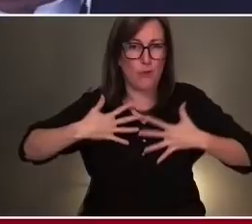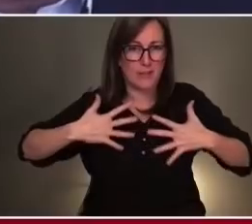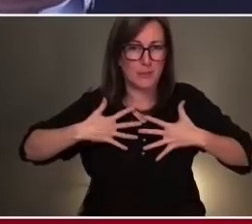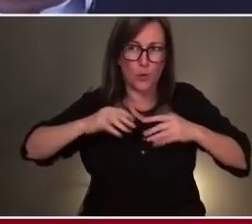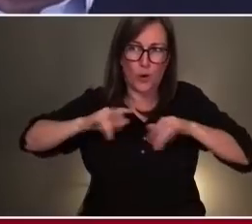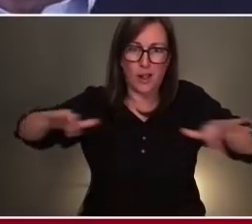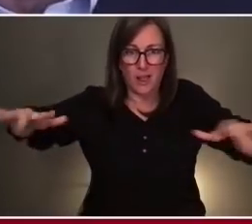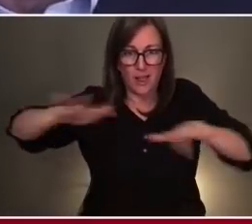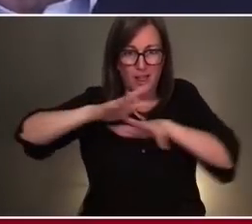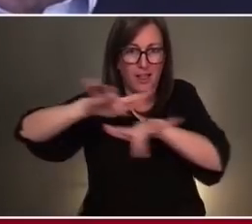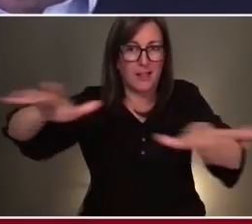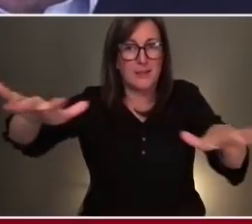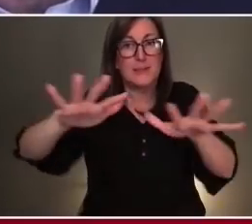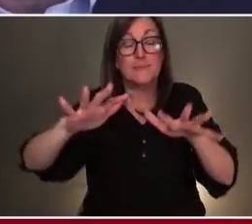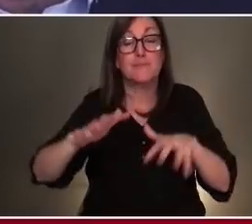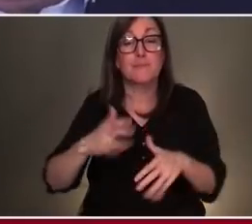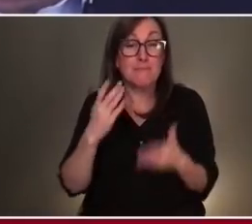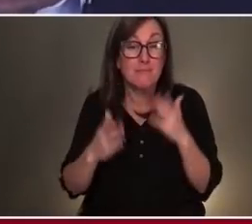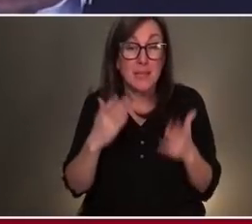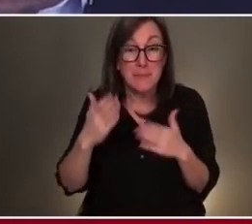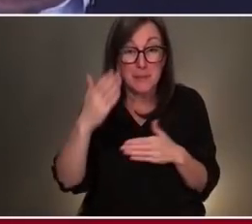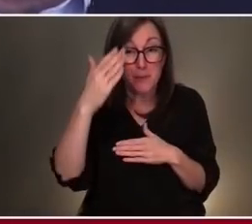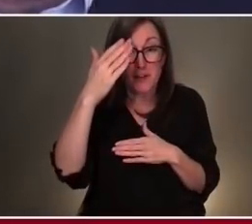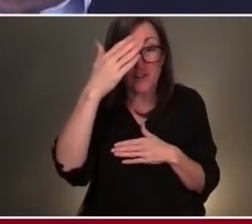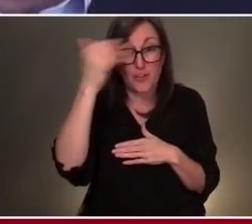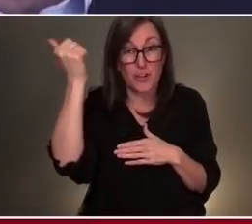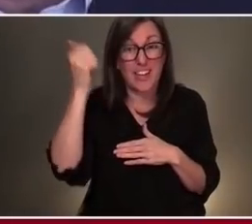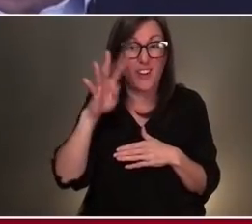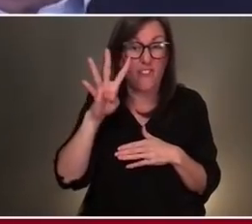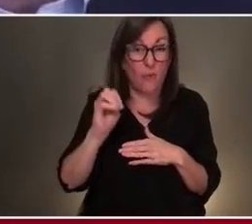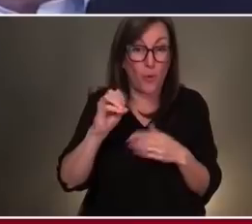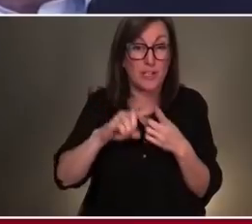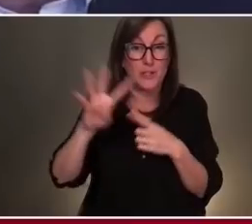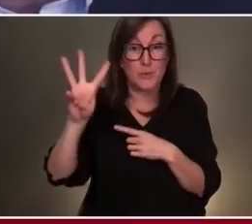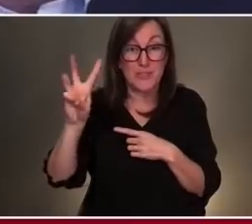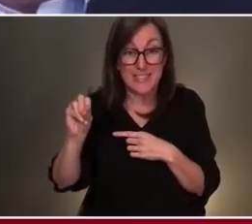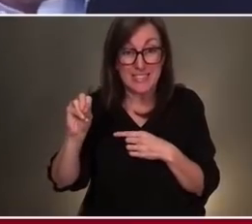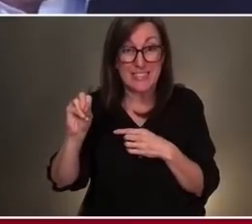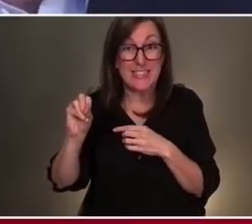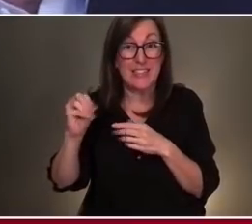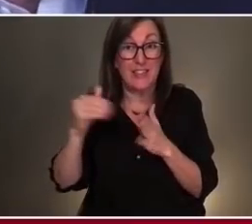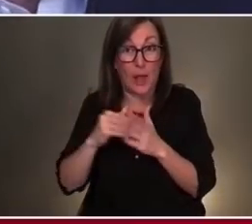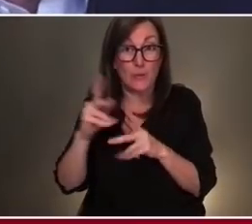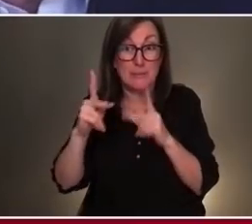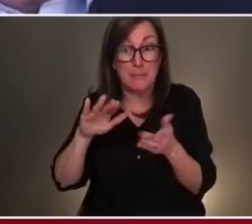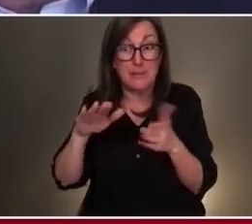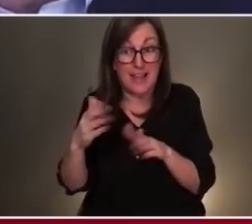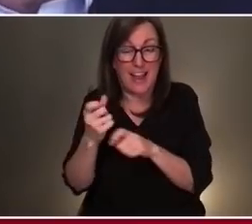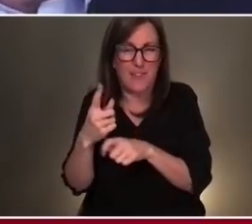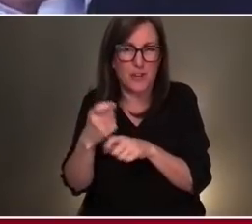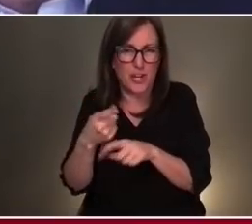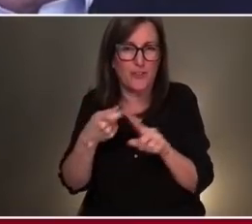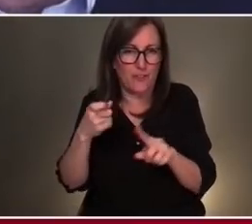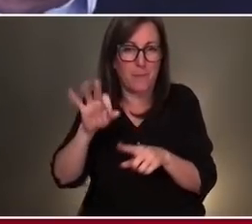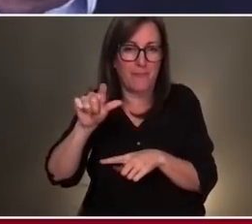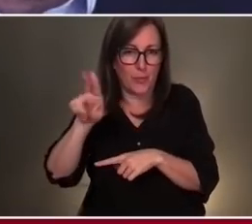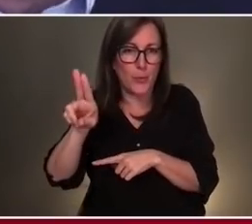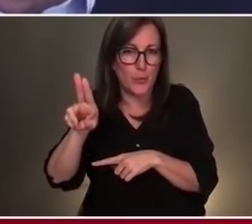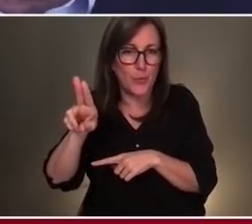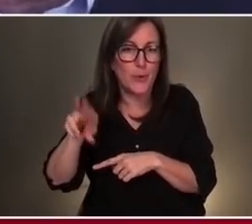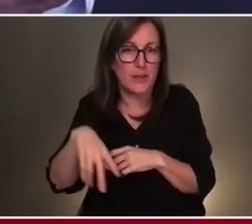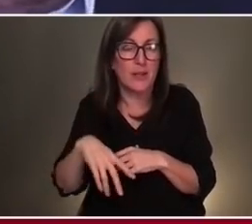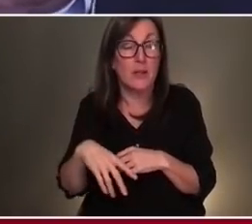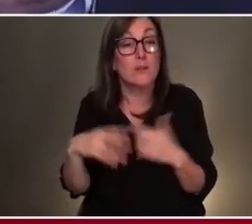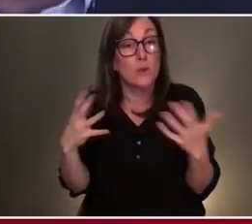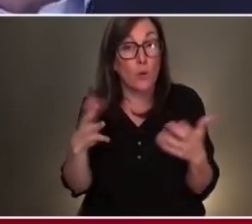people forget that 40,000 60,000 people a year die in this country from influenza. So doing the things you're talking about, Andy, in terms